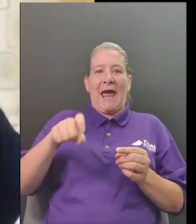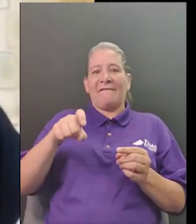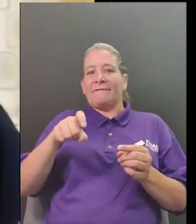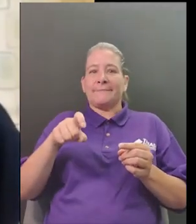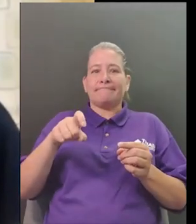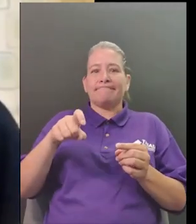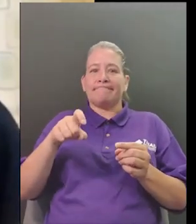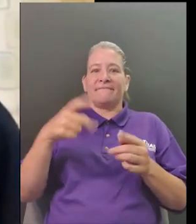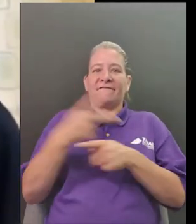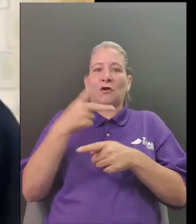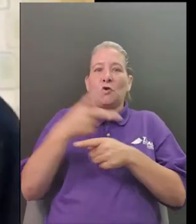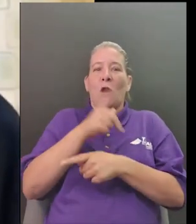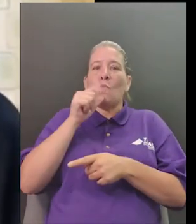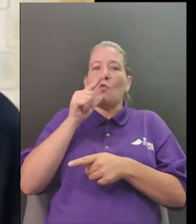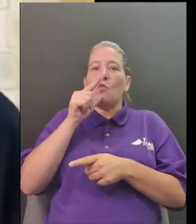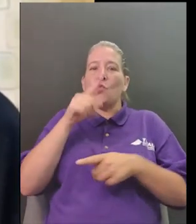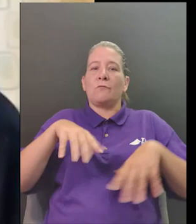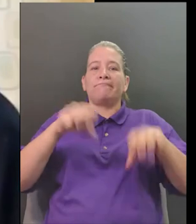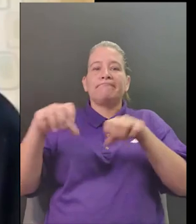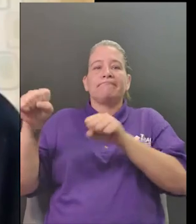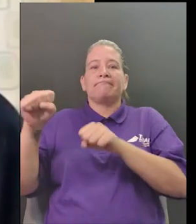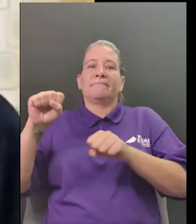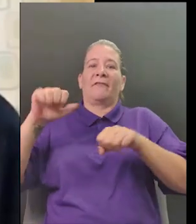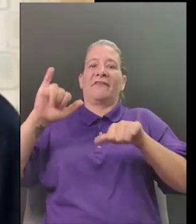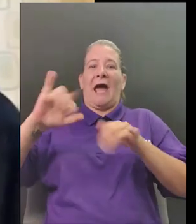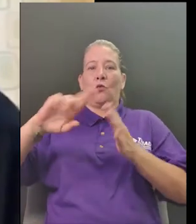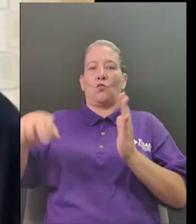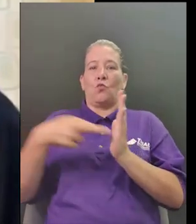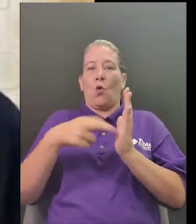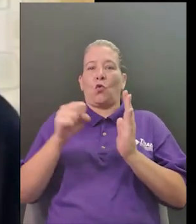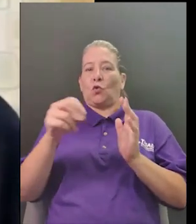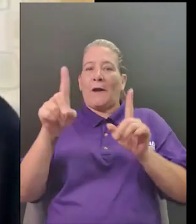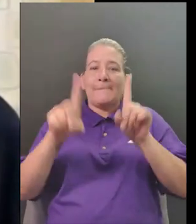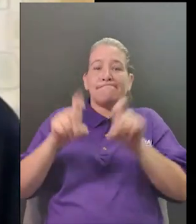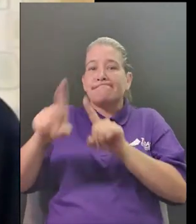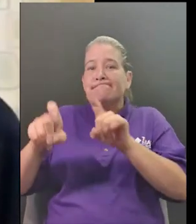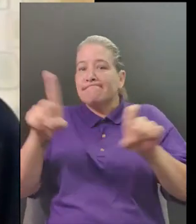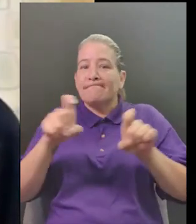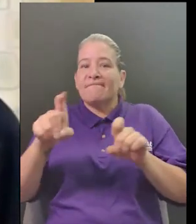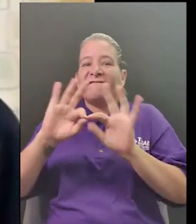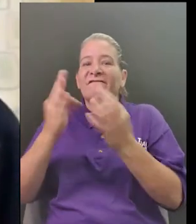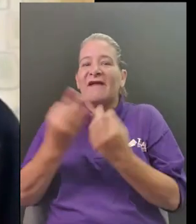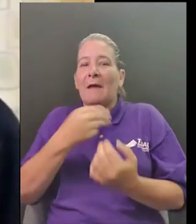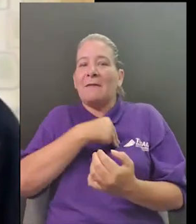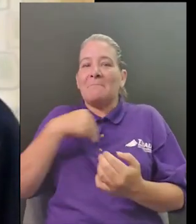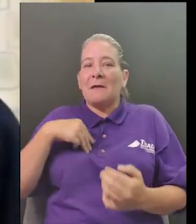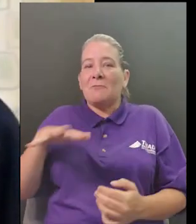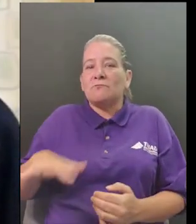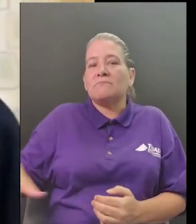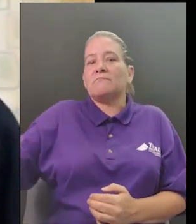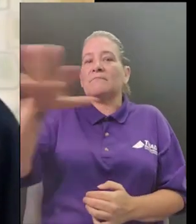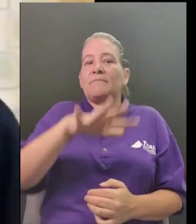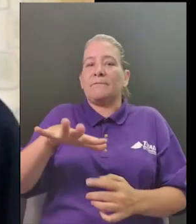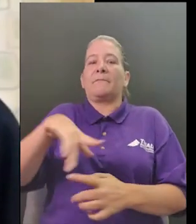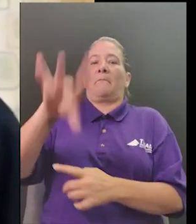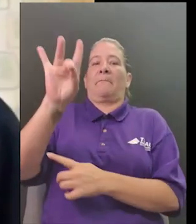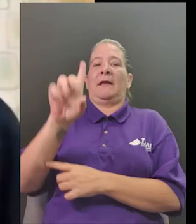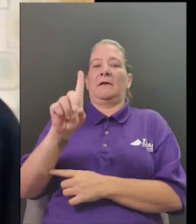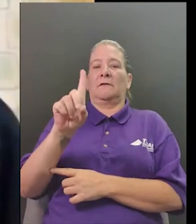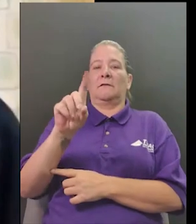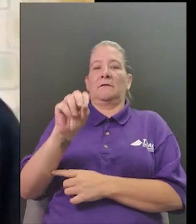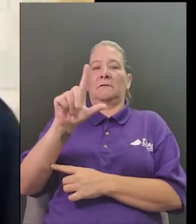conflicts that were happening at the white house part of that time but those celebrations went far into